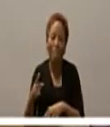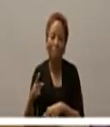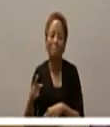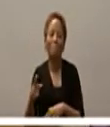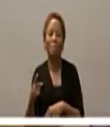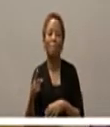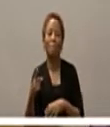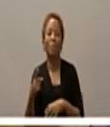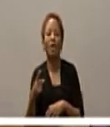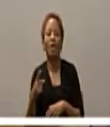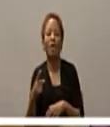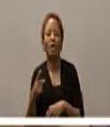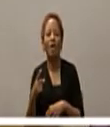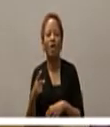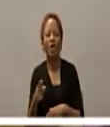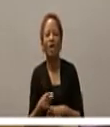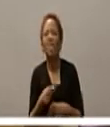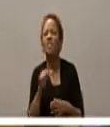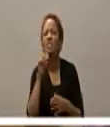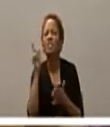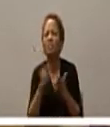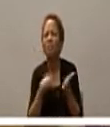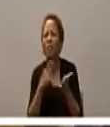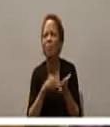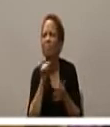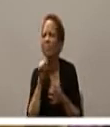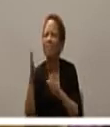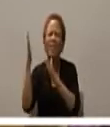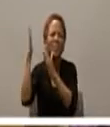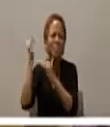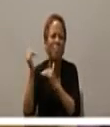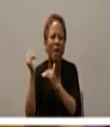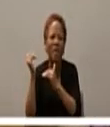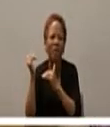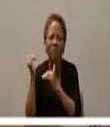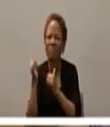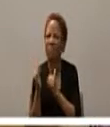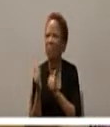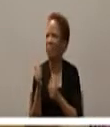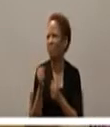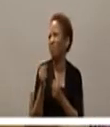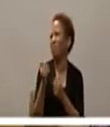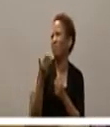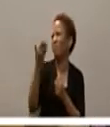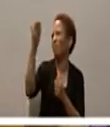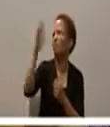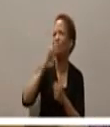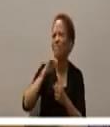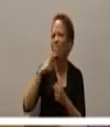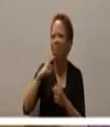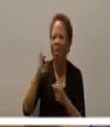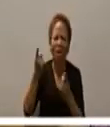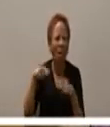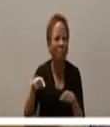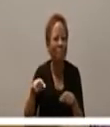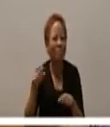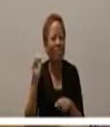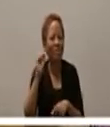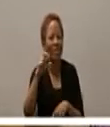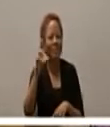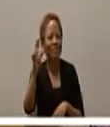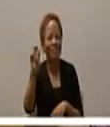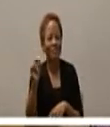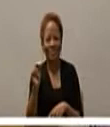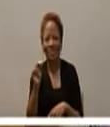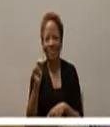ways that we don't expect and this is where as we look at our readings I think we can see some of the things that we're challenged